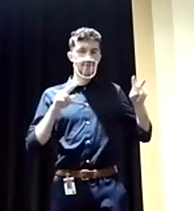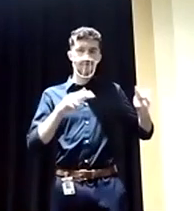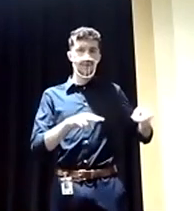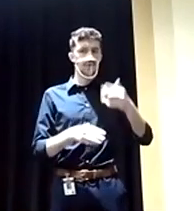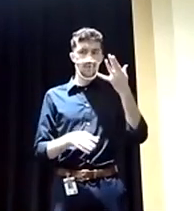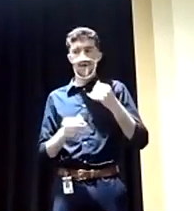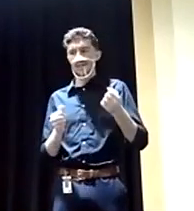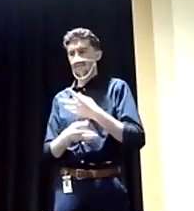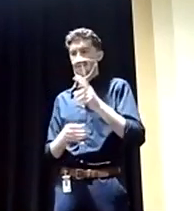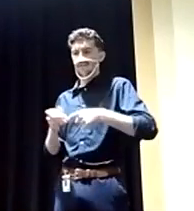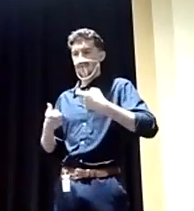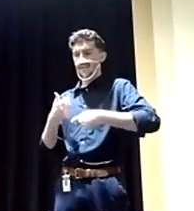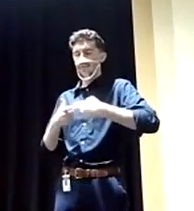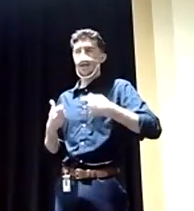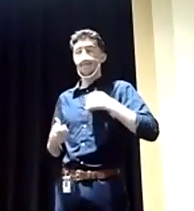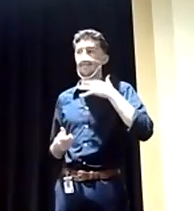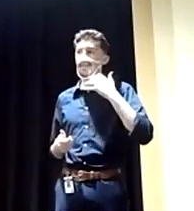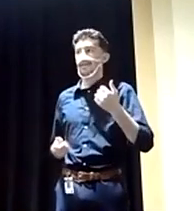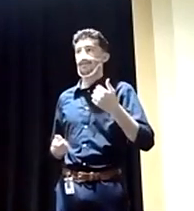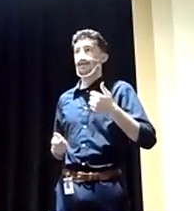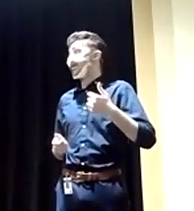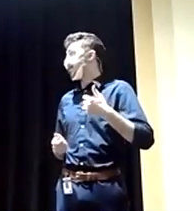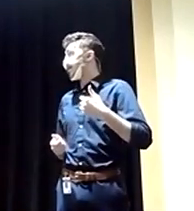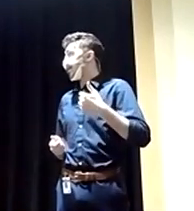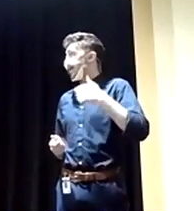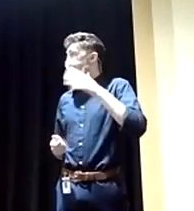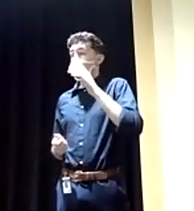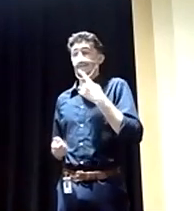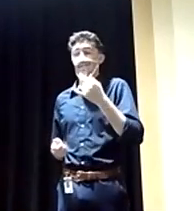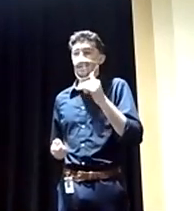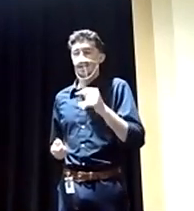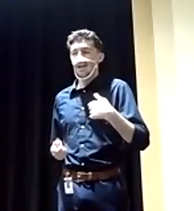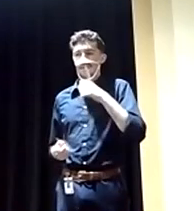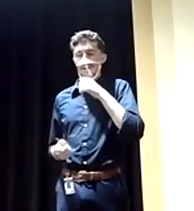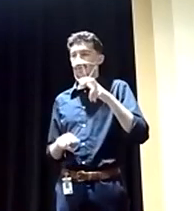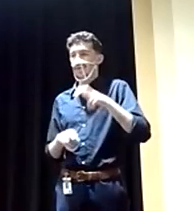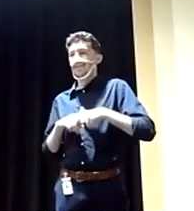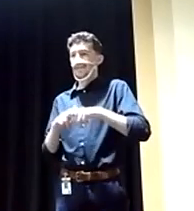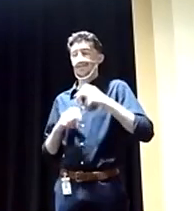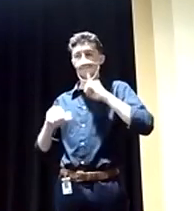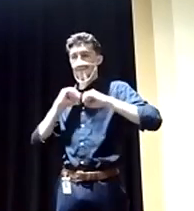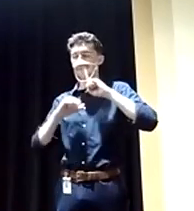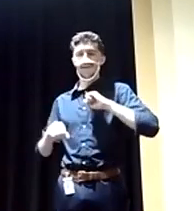is hurting the American people. I'm sick of it. And I'm going to say I'm going to tell everybody I'm not sitting down being quiet.